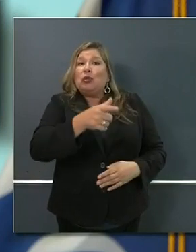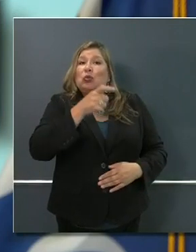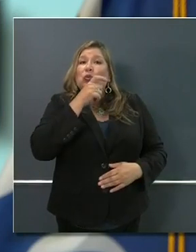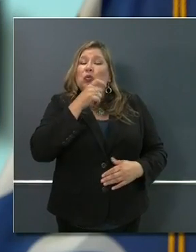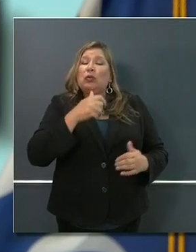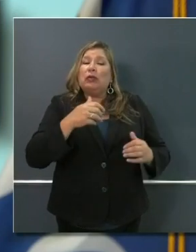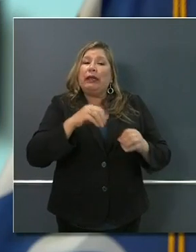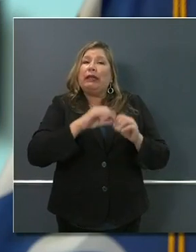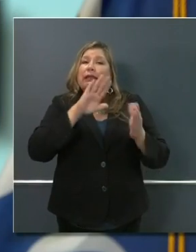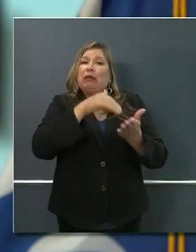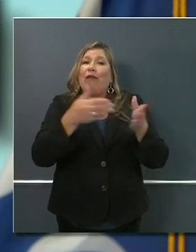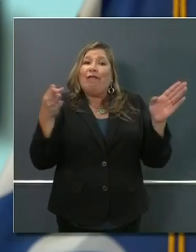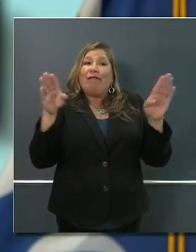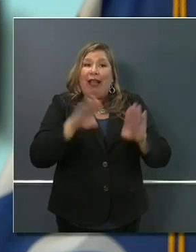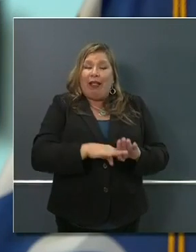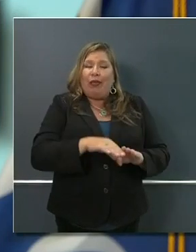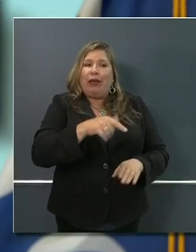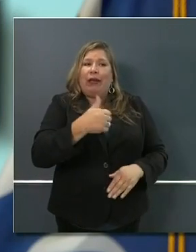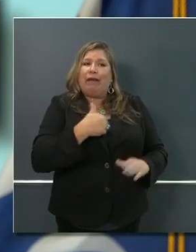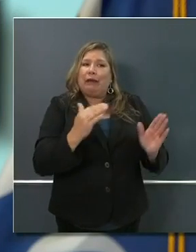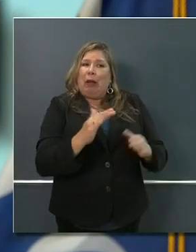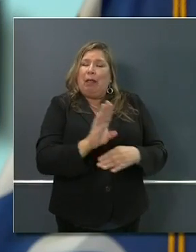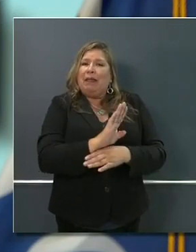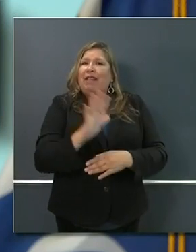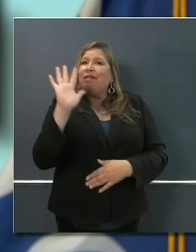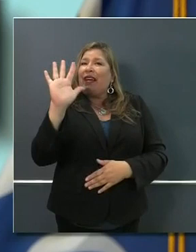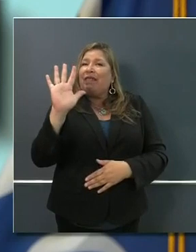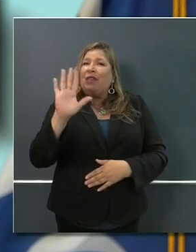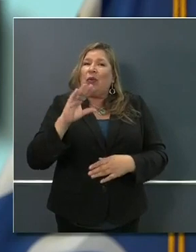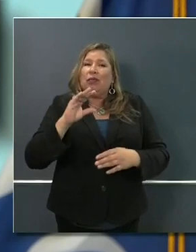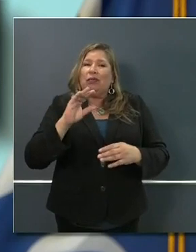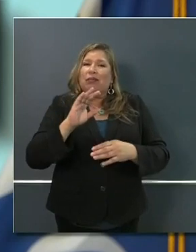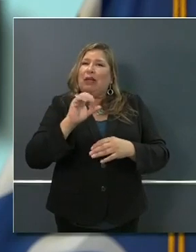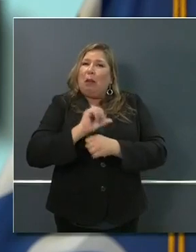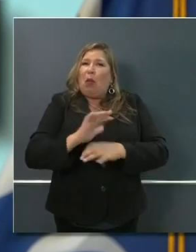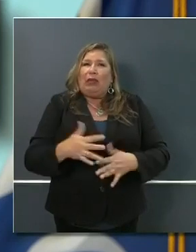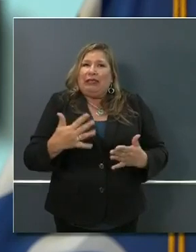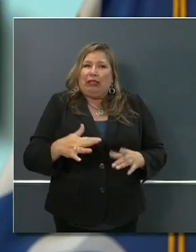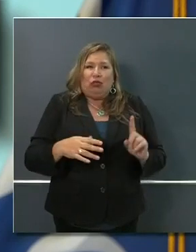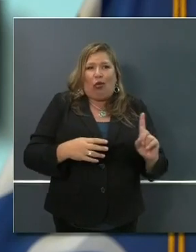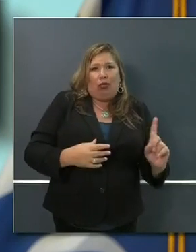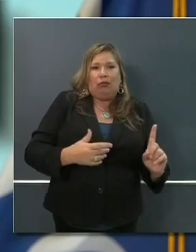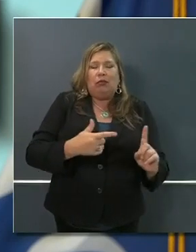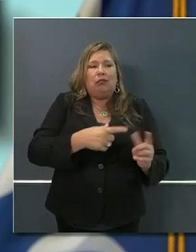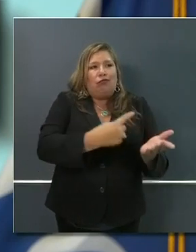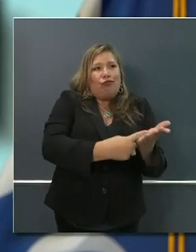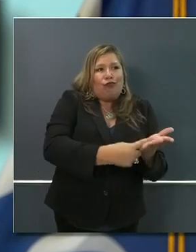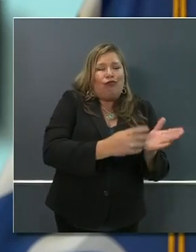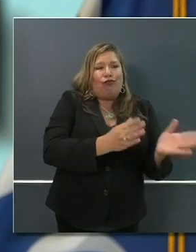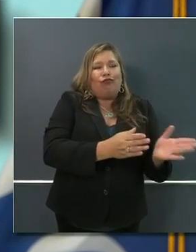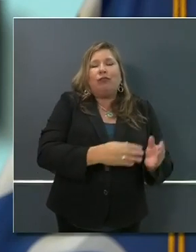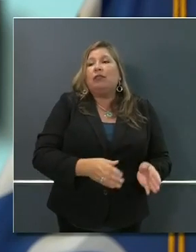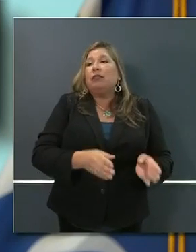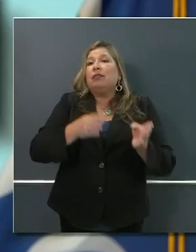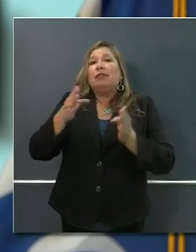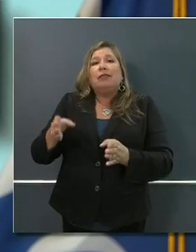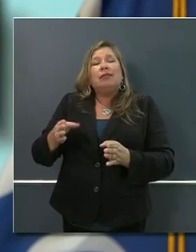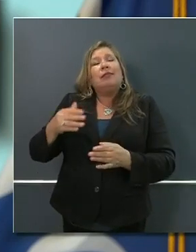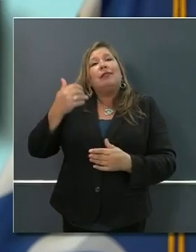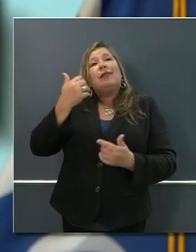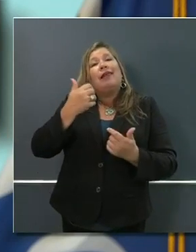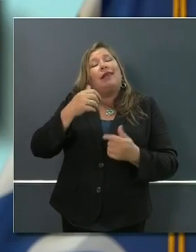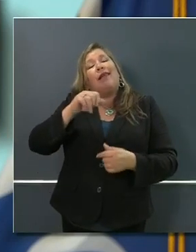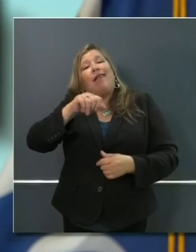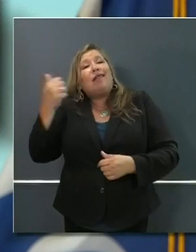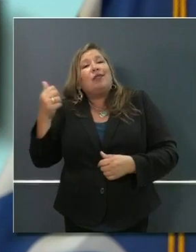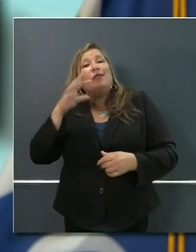talking about his unique concerns and considerations. We had a store manager from Patagonia that can't wait to reopen his business,